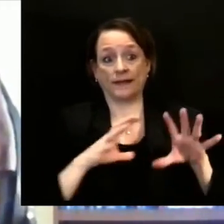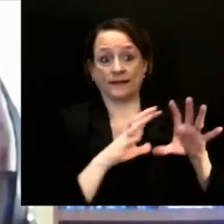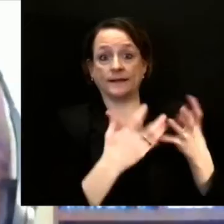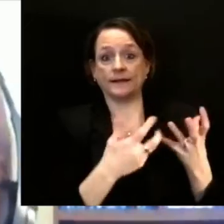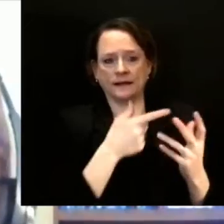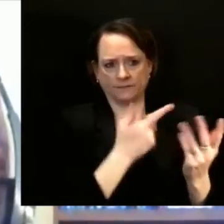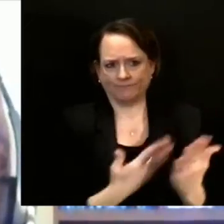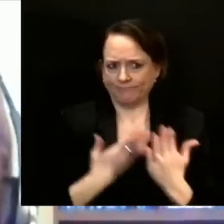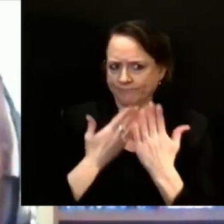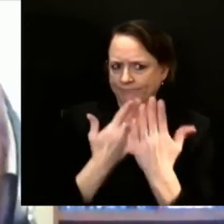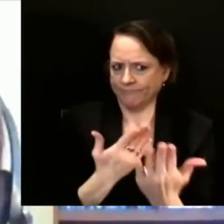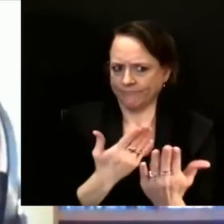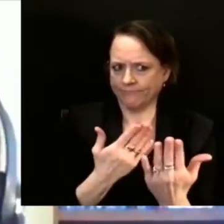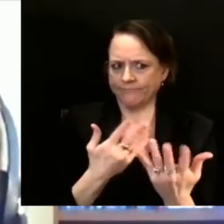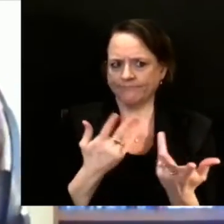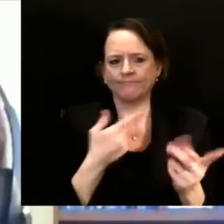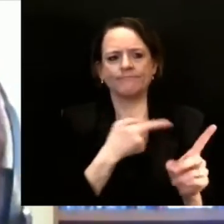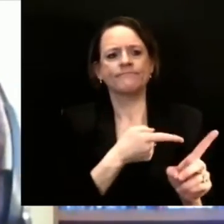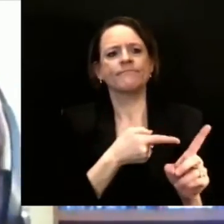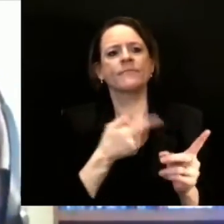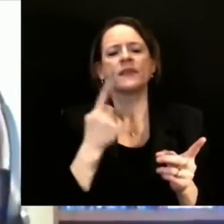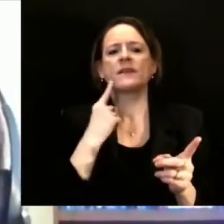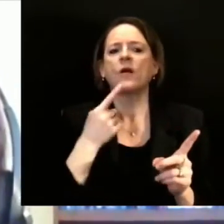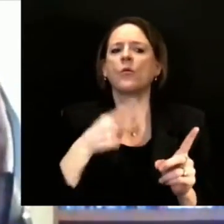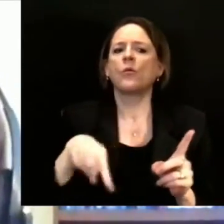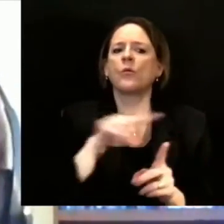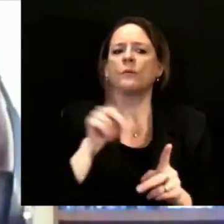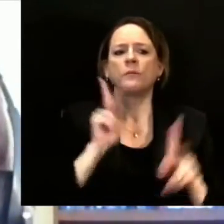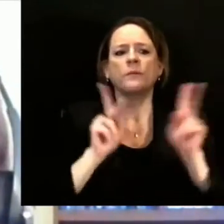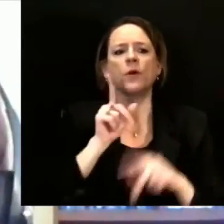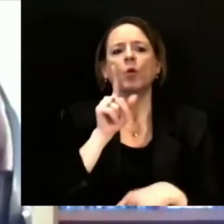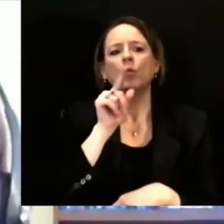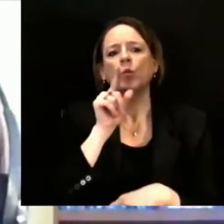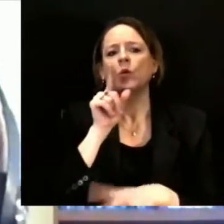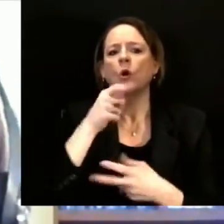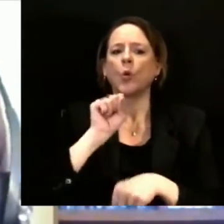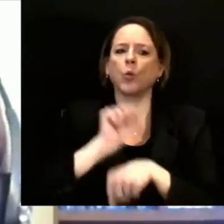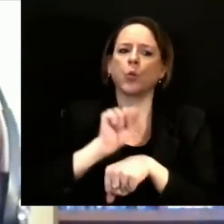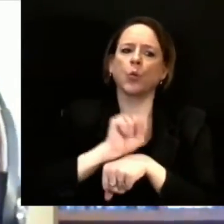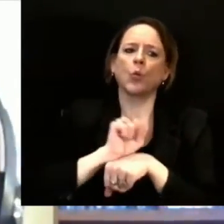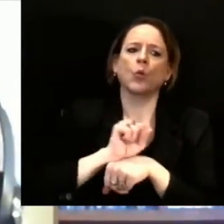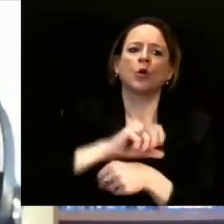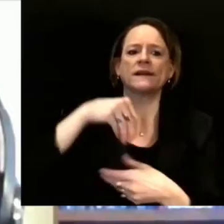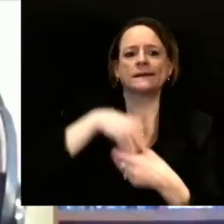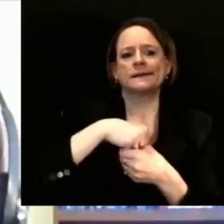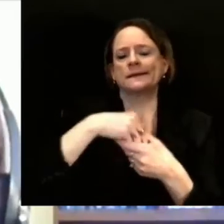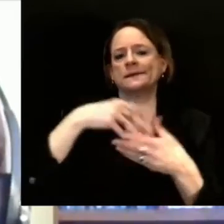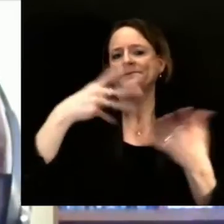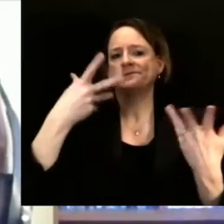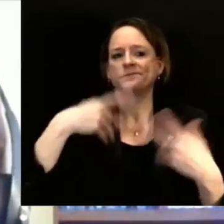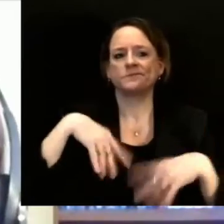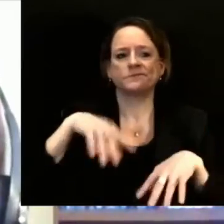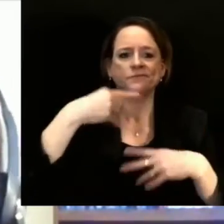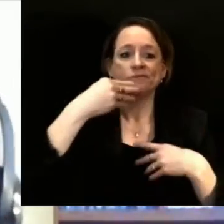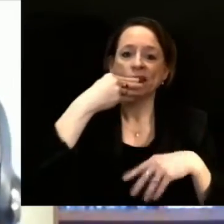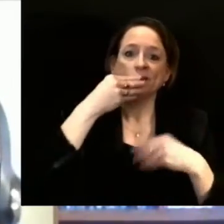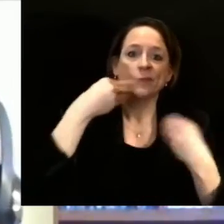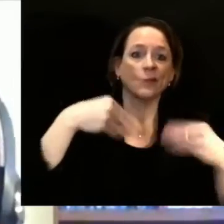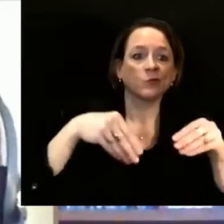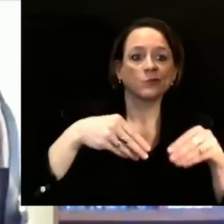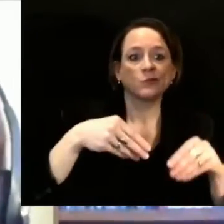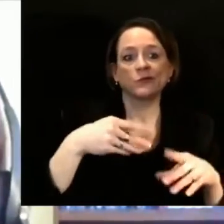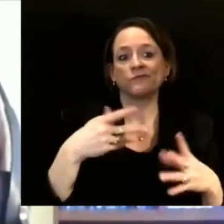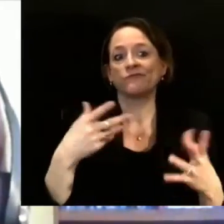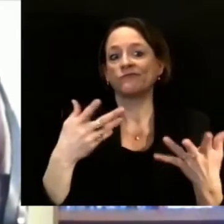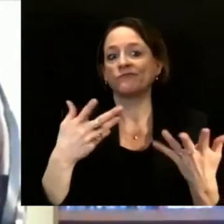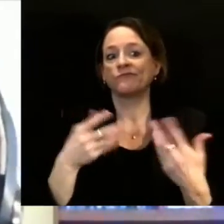supply, the food supply chain, be included. And so that includes everyone from agricultural workers, to those